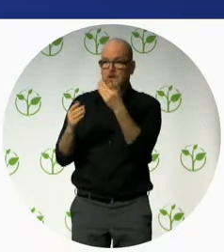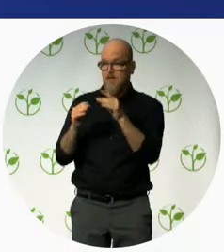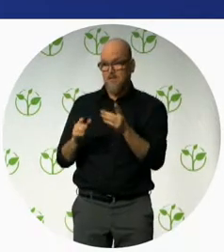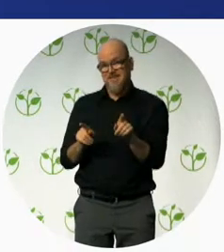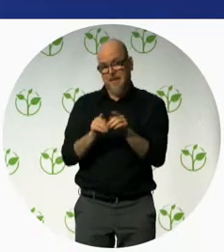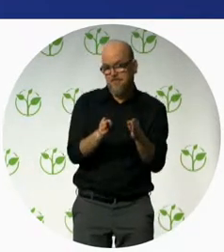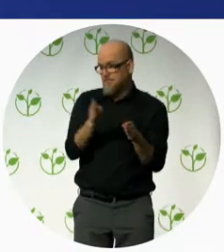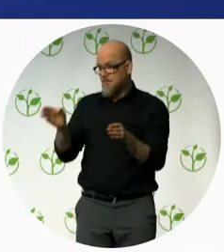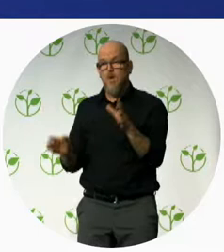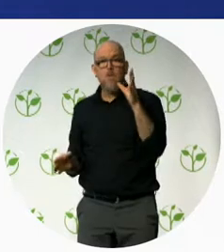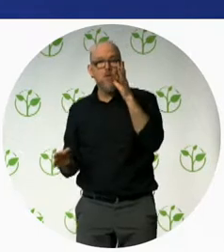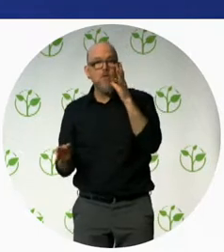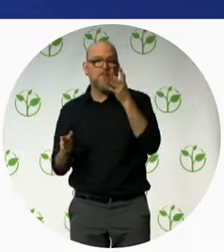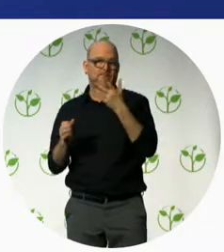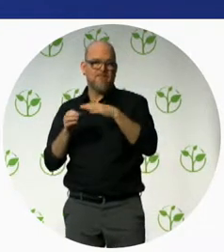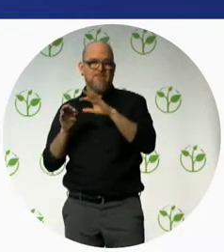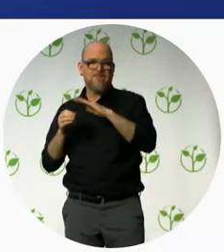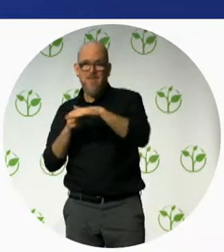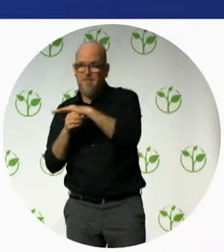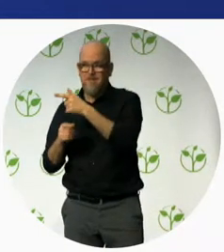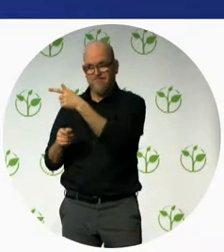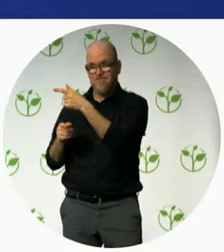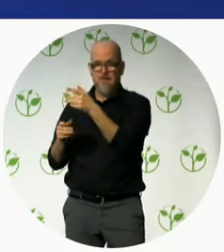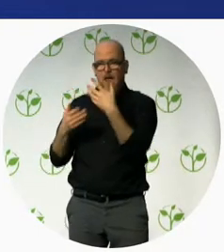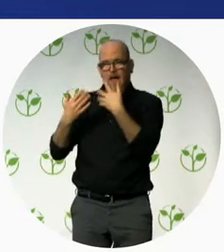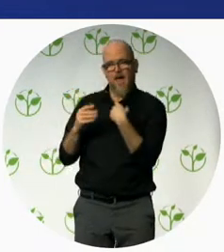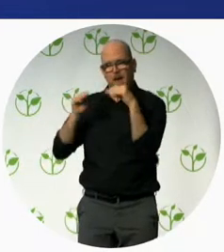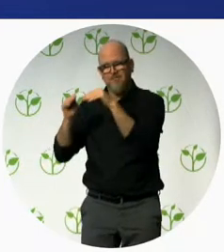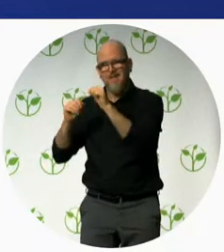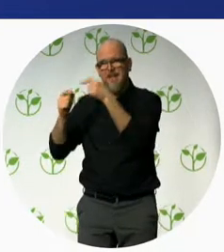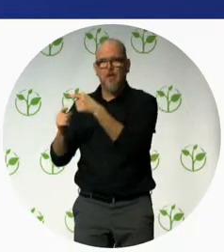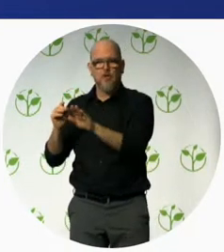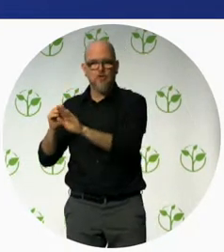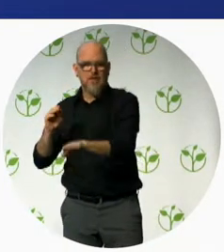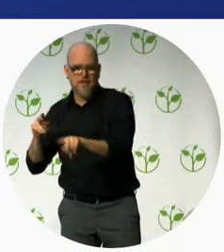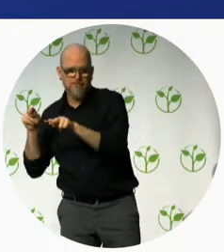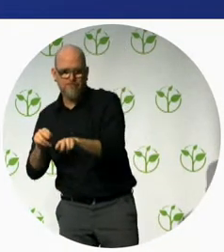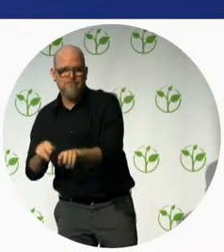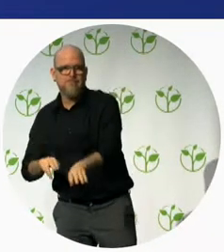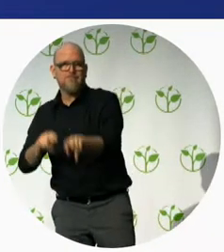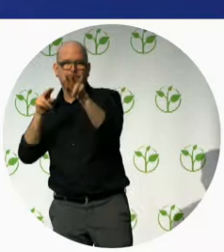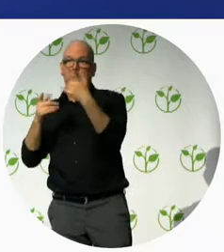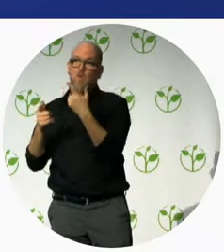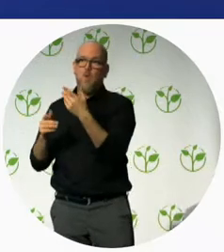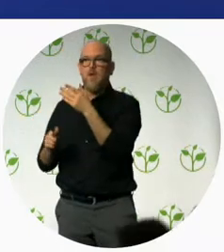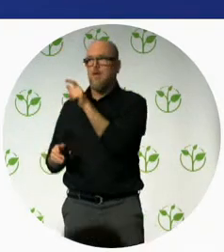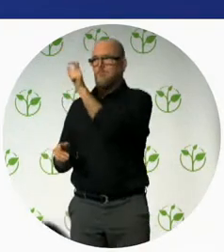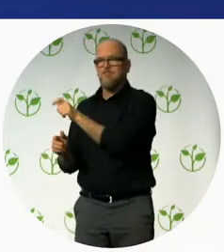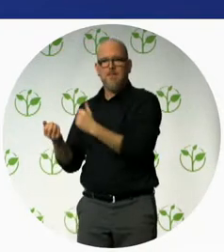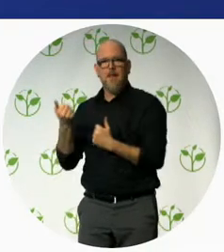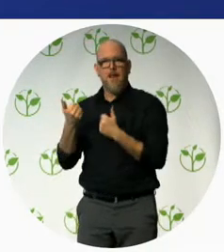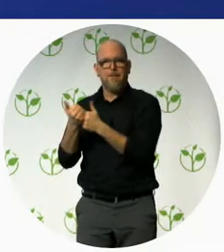to monitor child development in doing so we enable them to detect